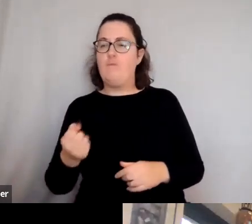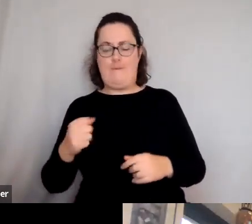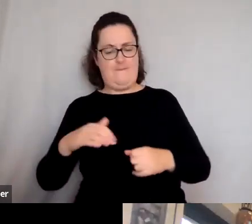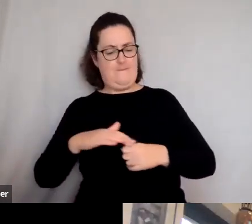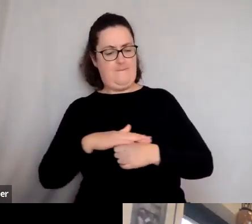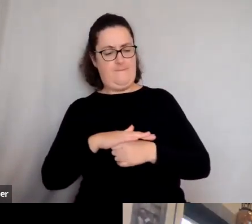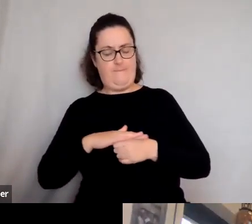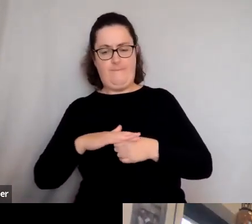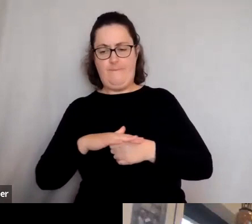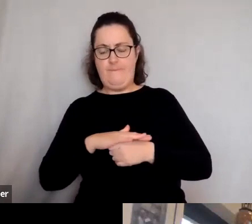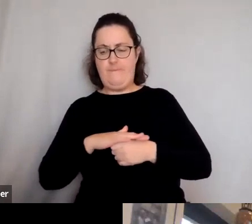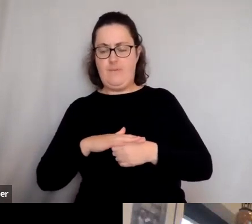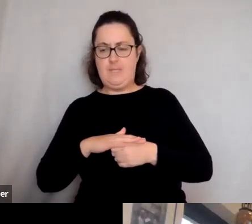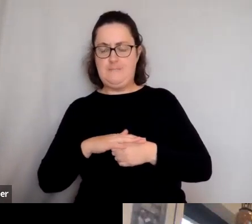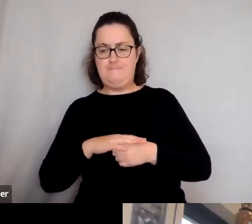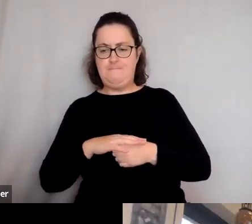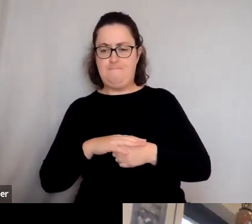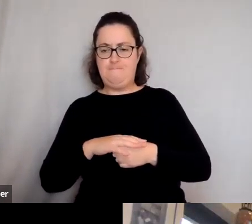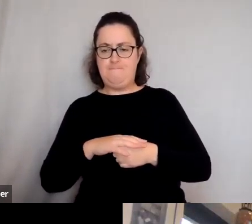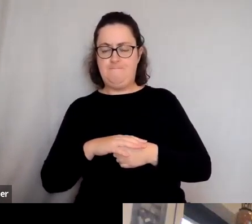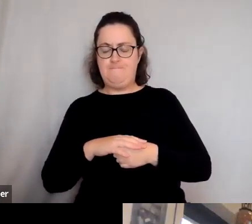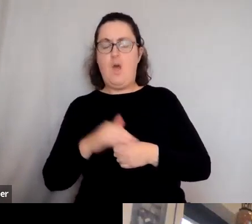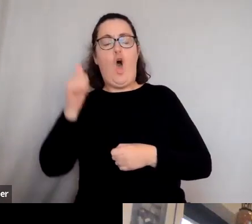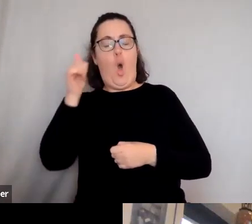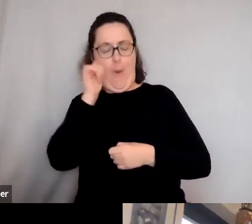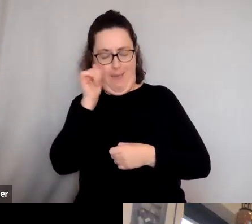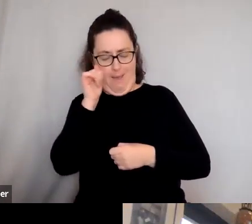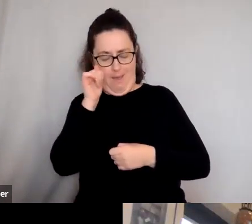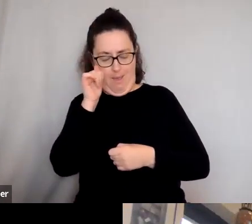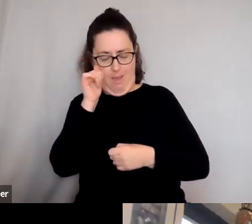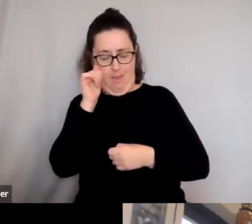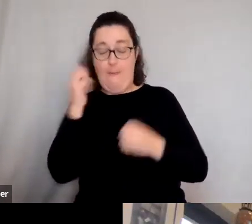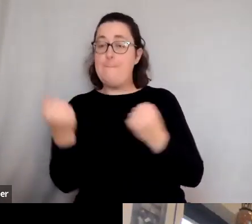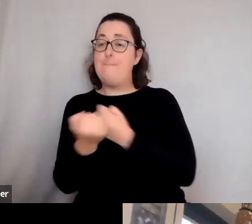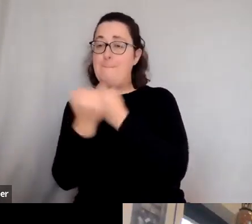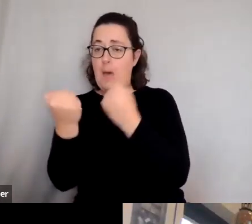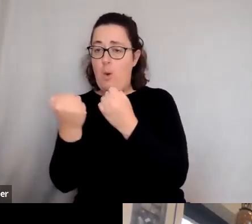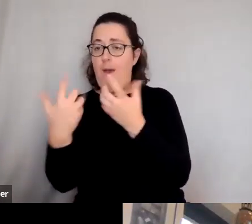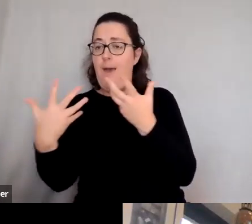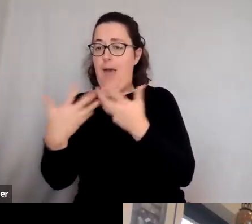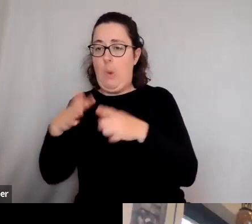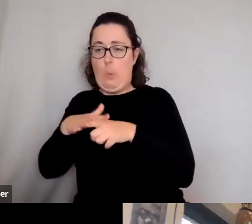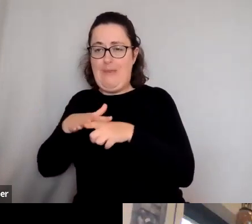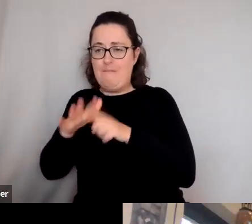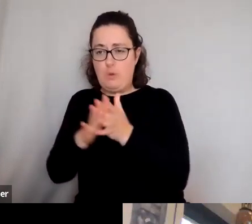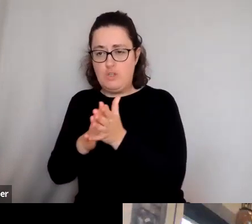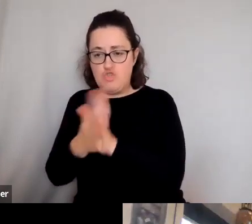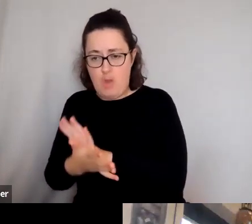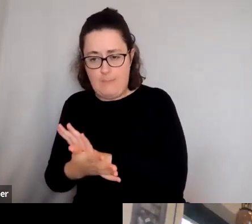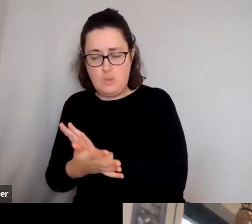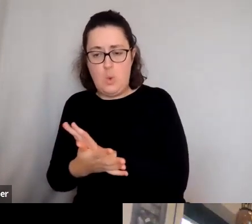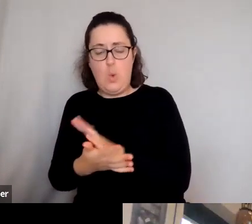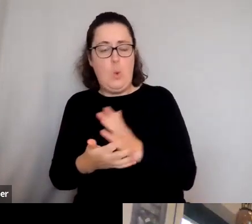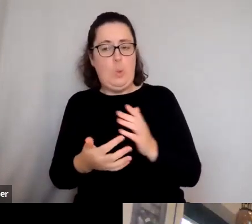how power corrupts or, you know, the dangers of autocracy or